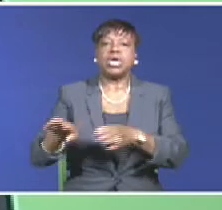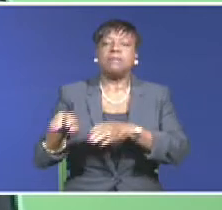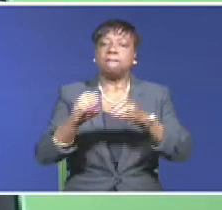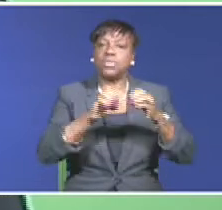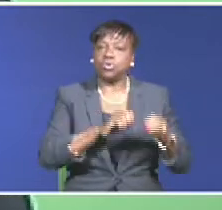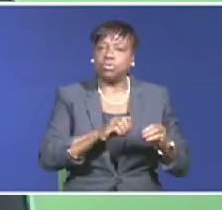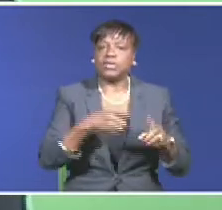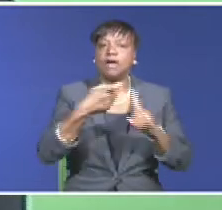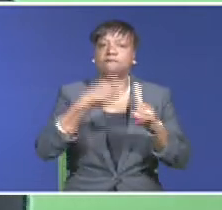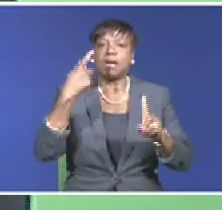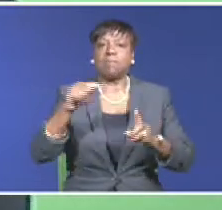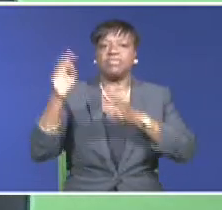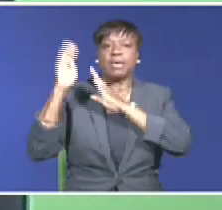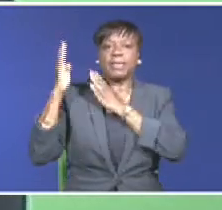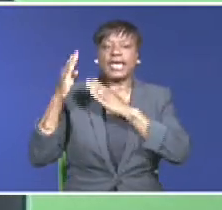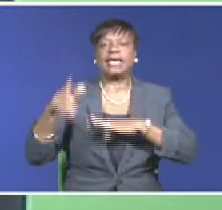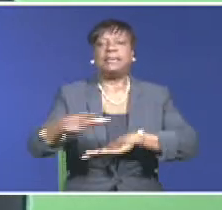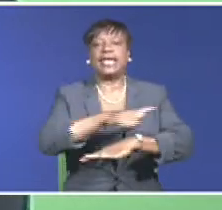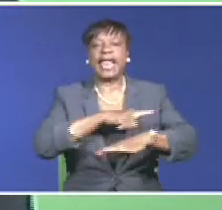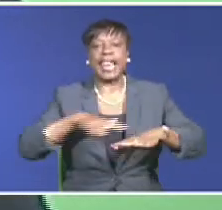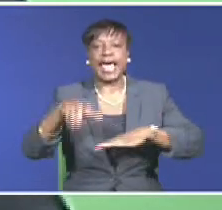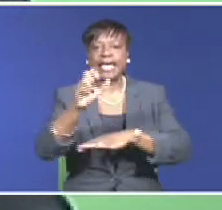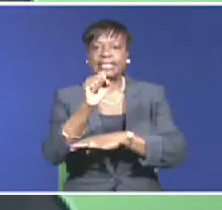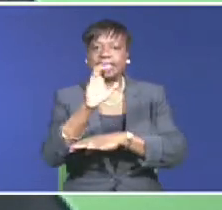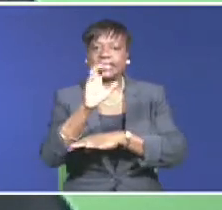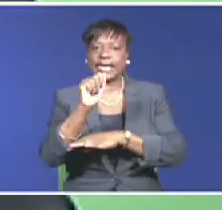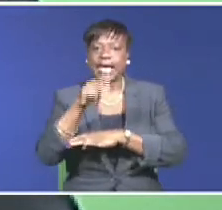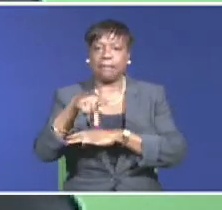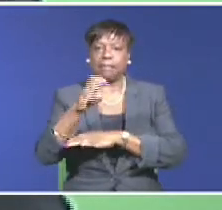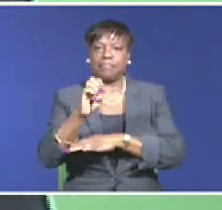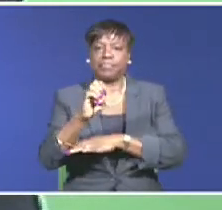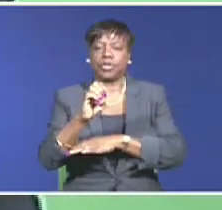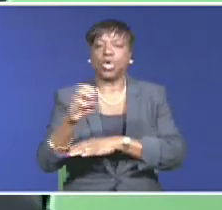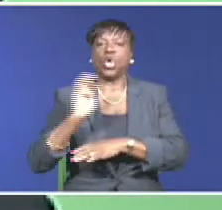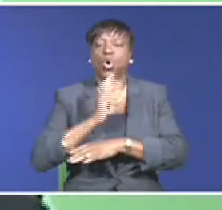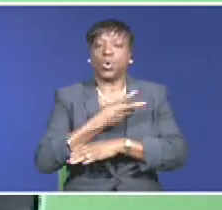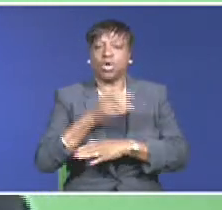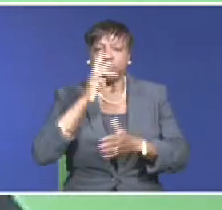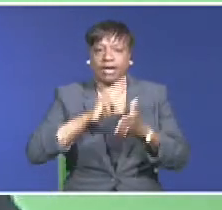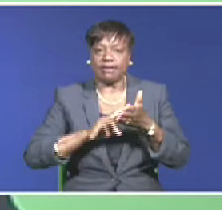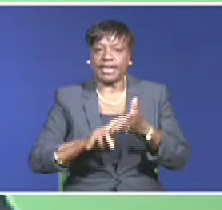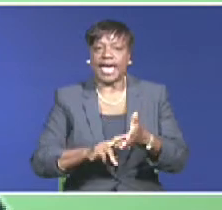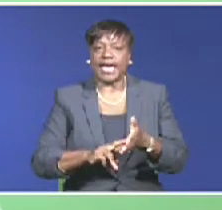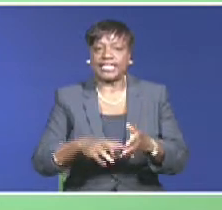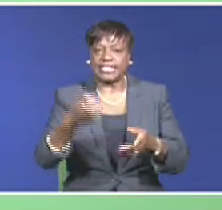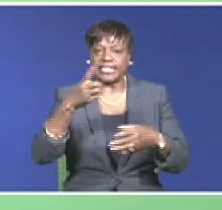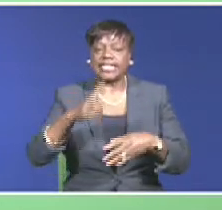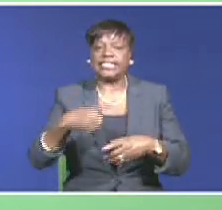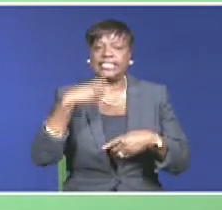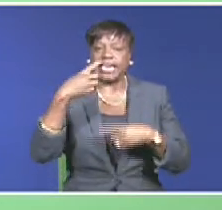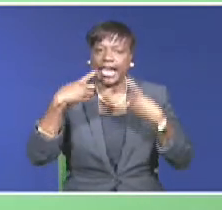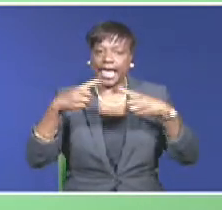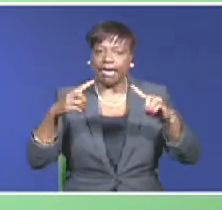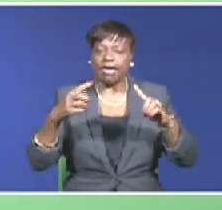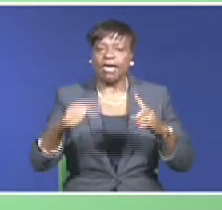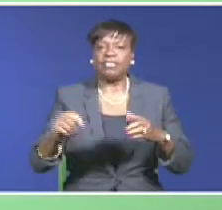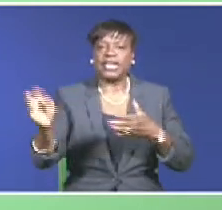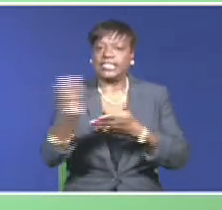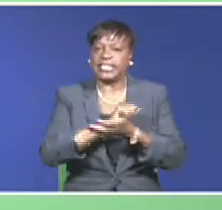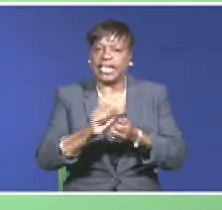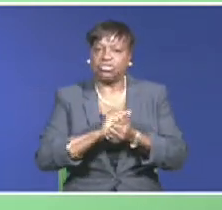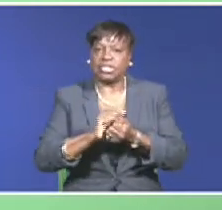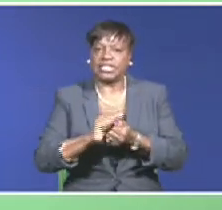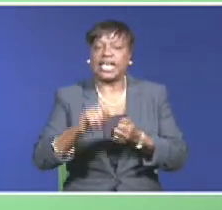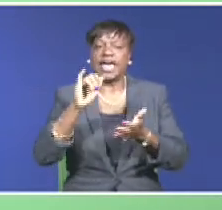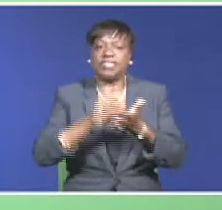from the Bahamian landscape. We undoubtedly recognize the clear and present danger that these unregulated shanty